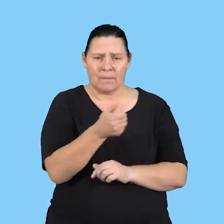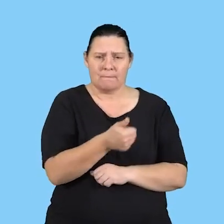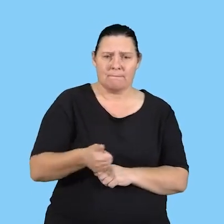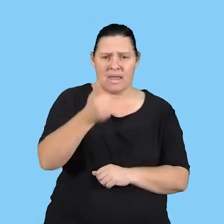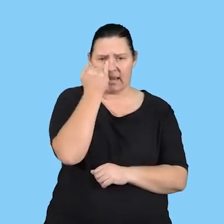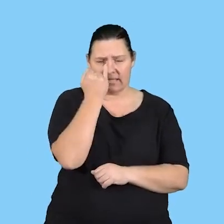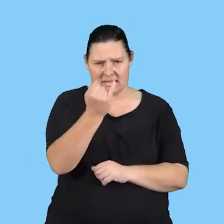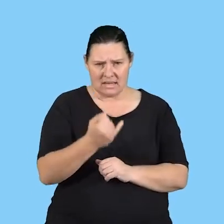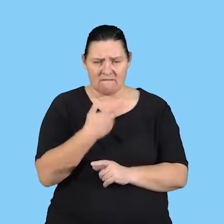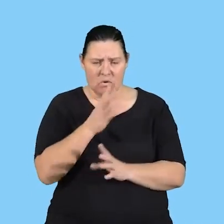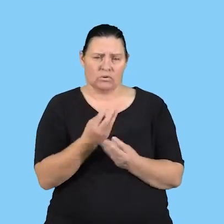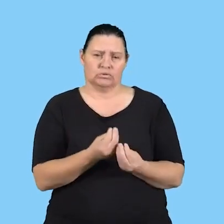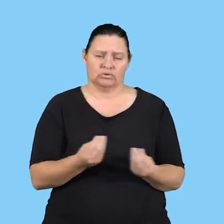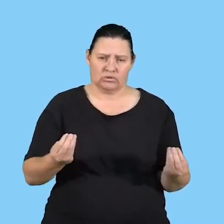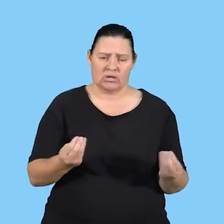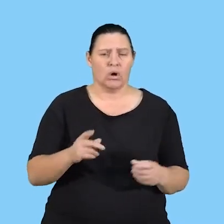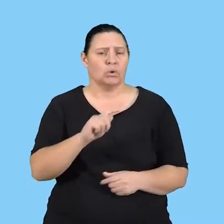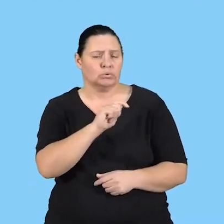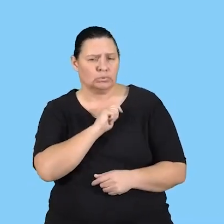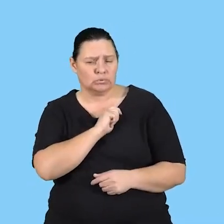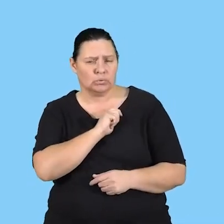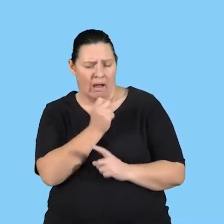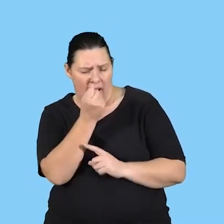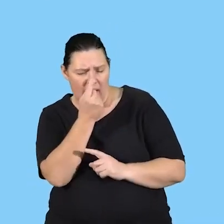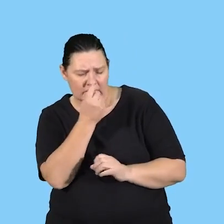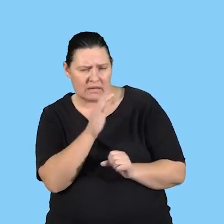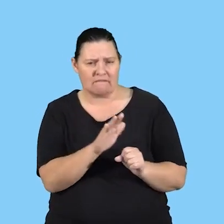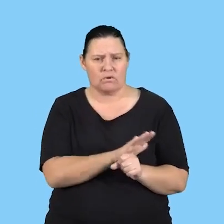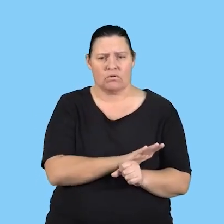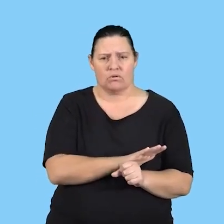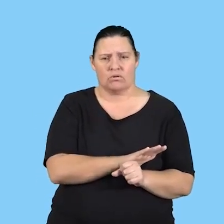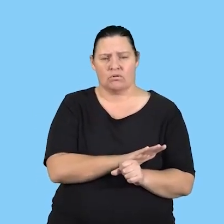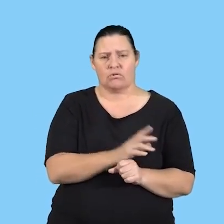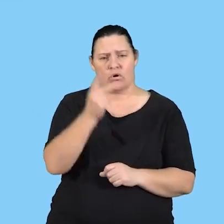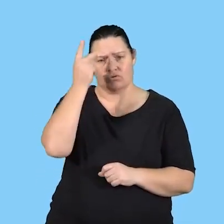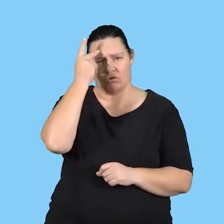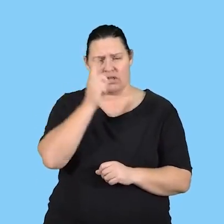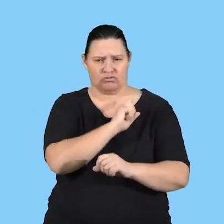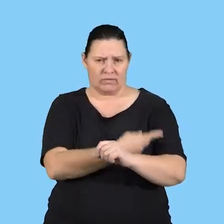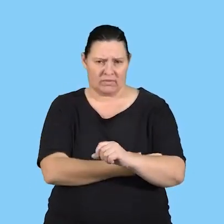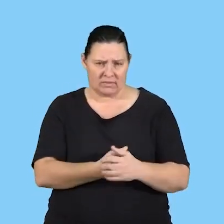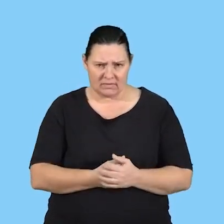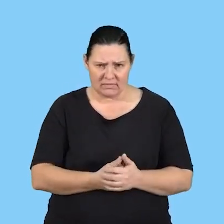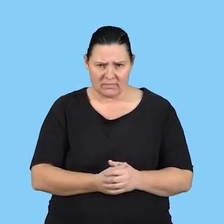ideas for children to really have a good grasp of the knowledge strand.